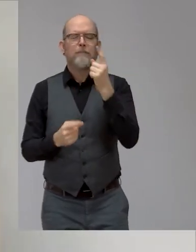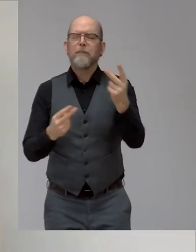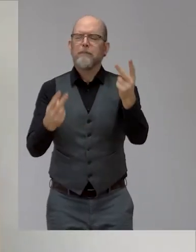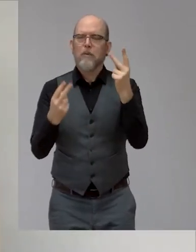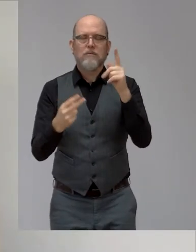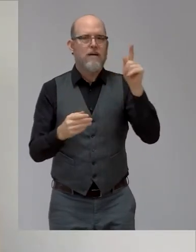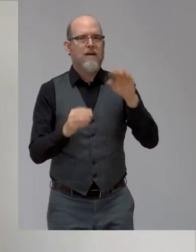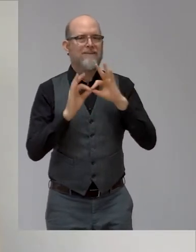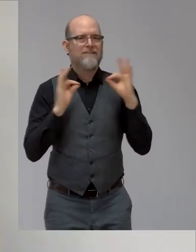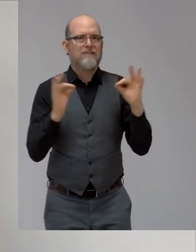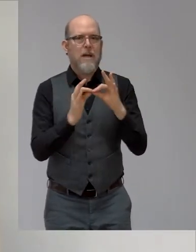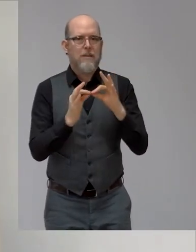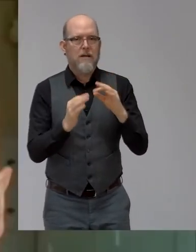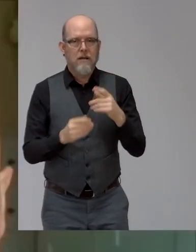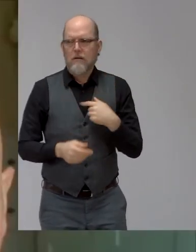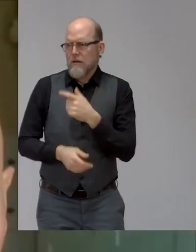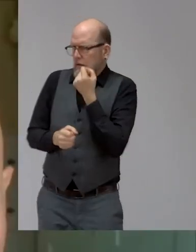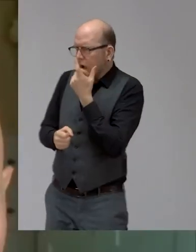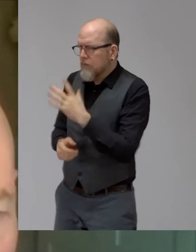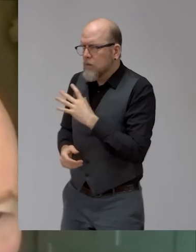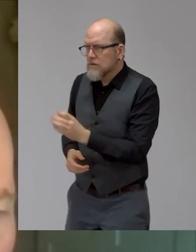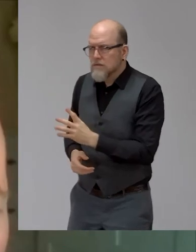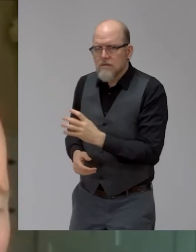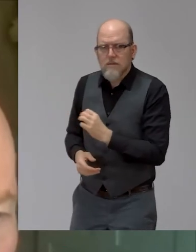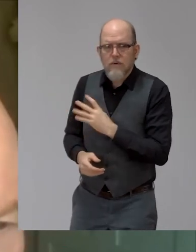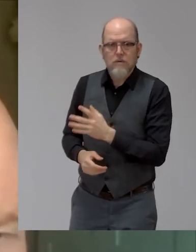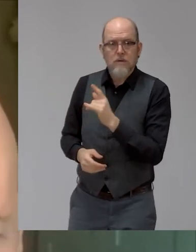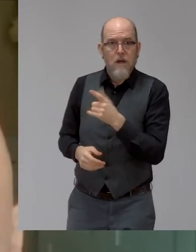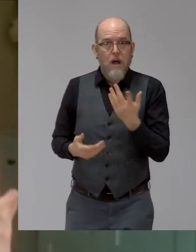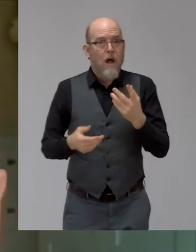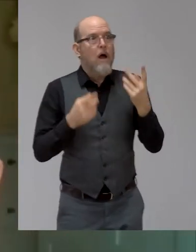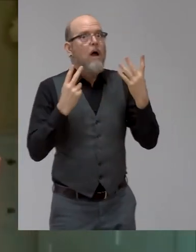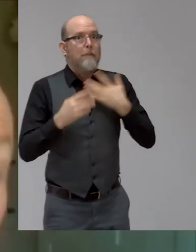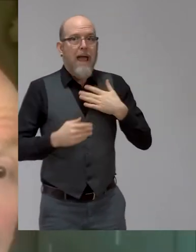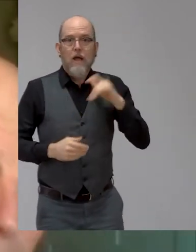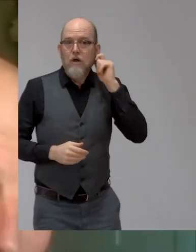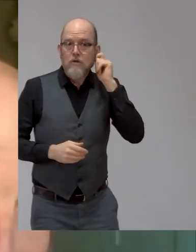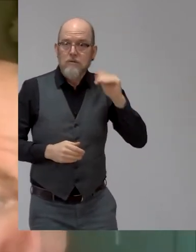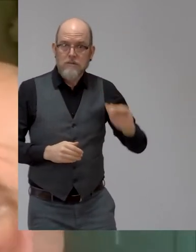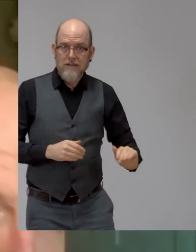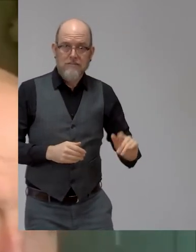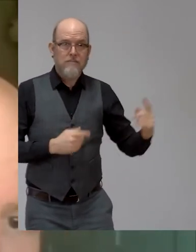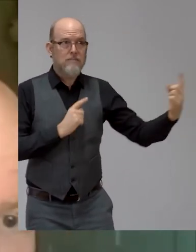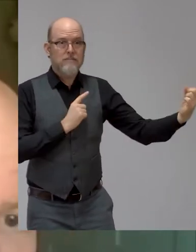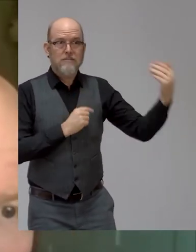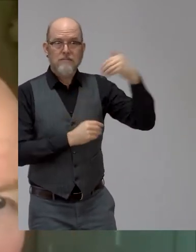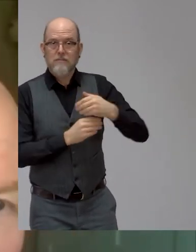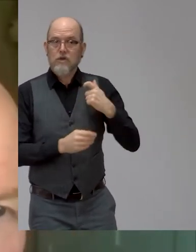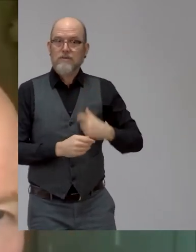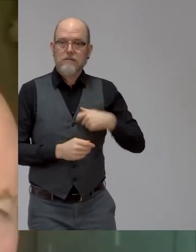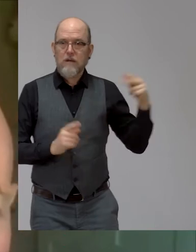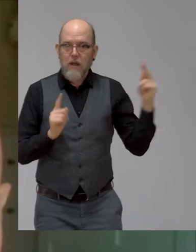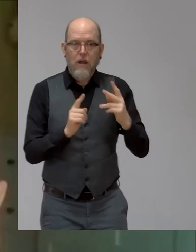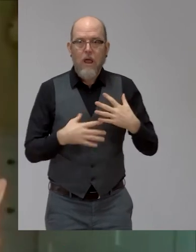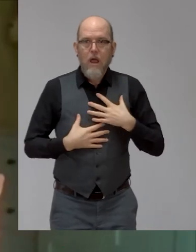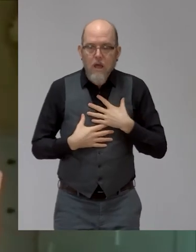to my kids, particularly my daughters who travelled out to Switzerland and obviously were faced with their dad lying, you know, with thousands of